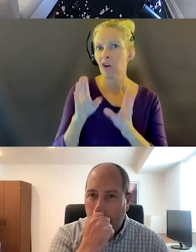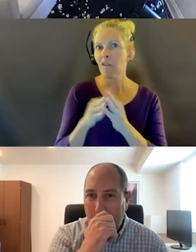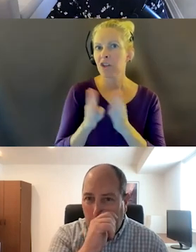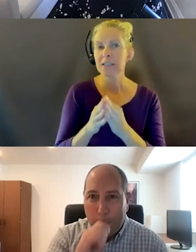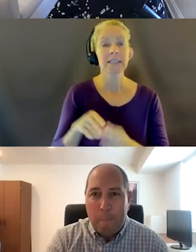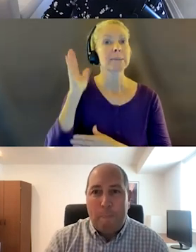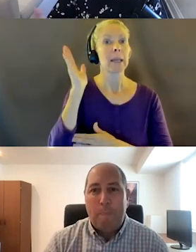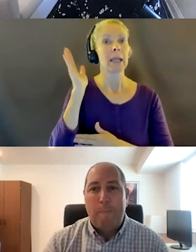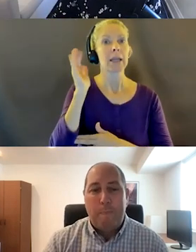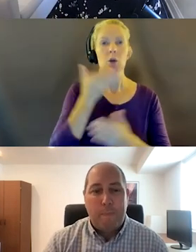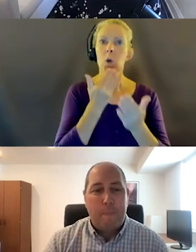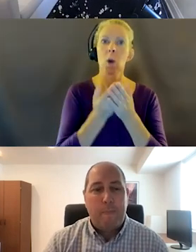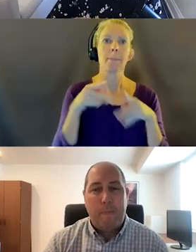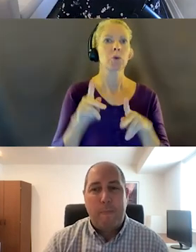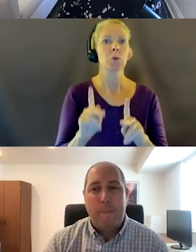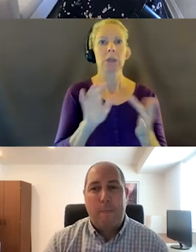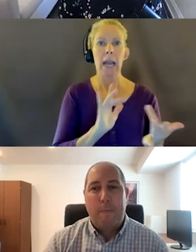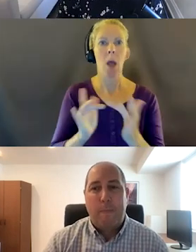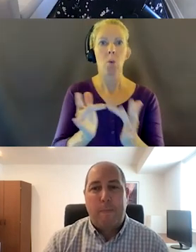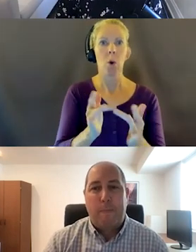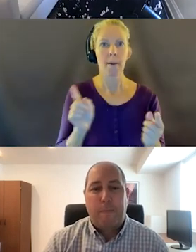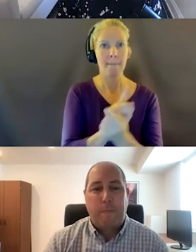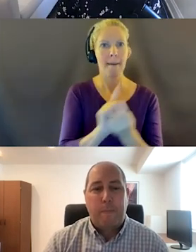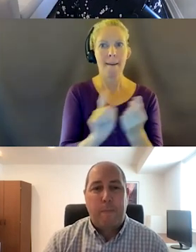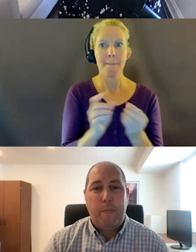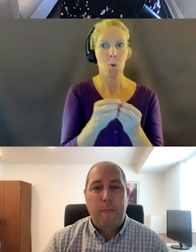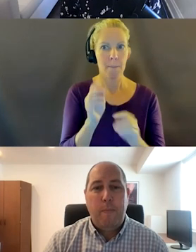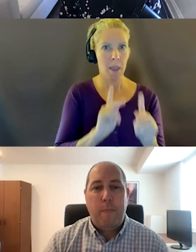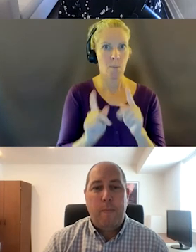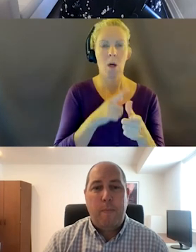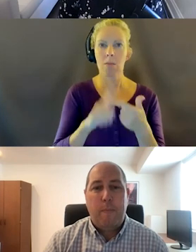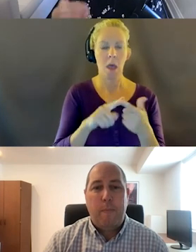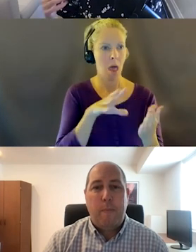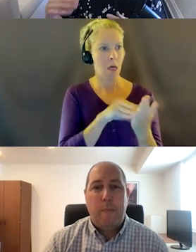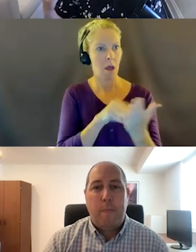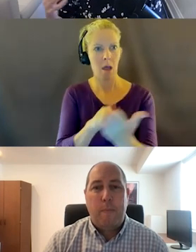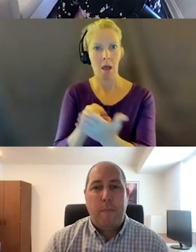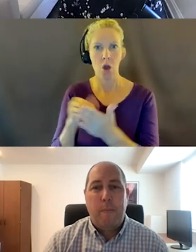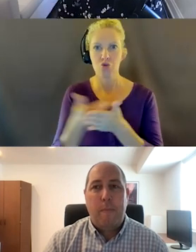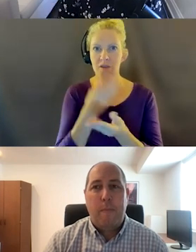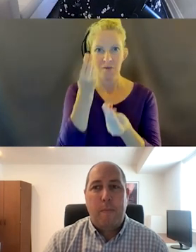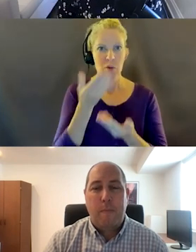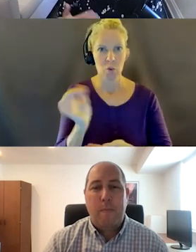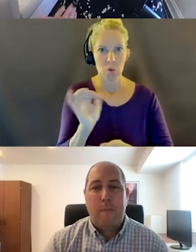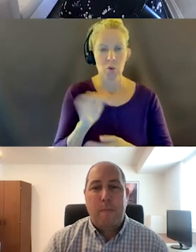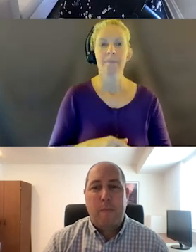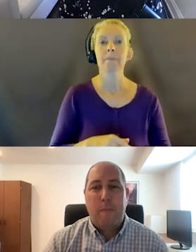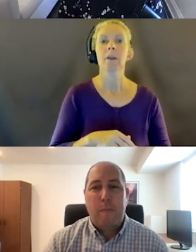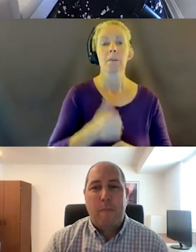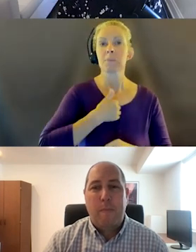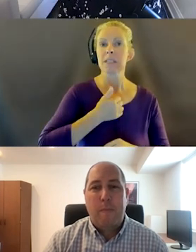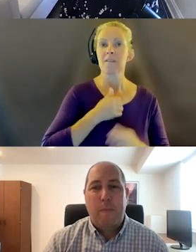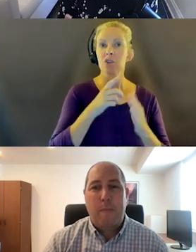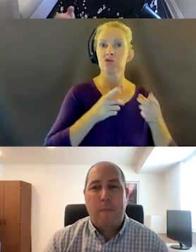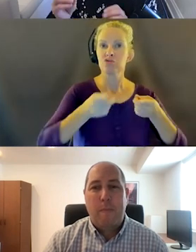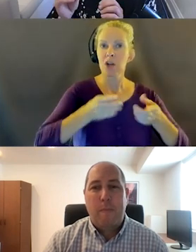good opportunity to network and to meet more people. You'll learn from those people as well. And really, I was climbing the ropes as a UXer. I was a director,